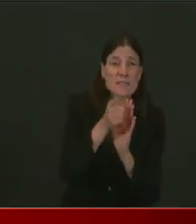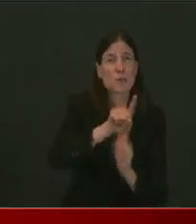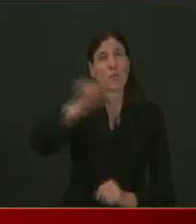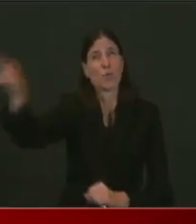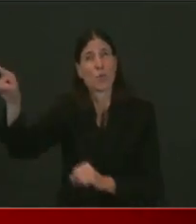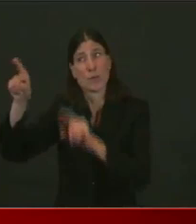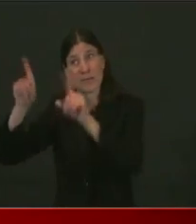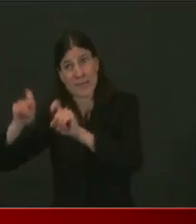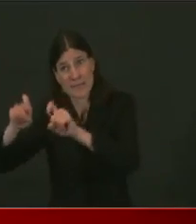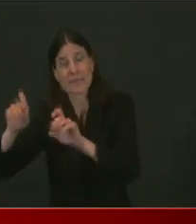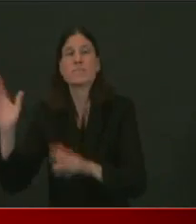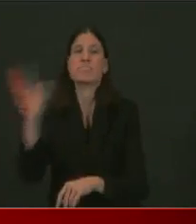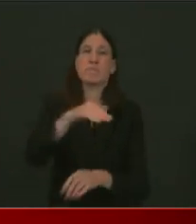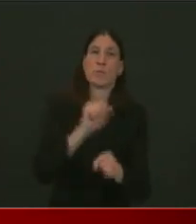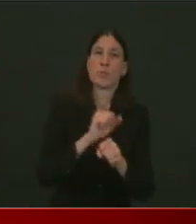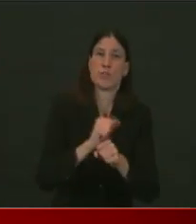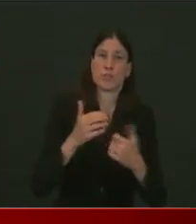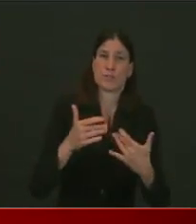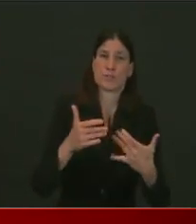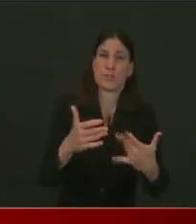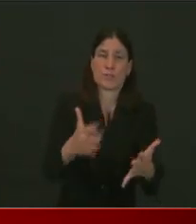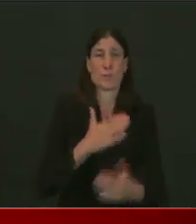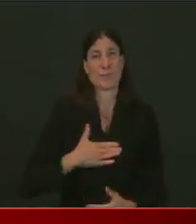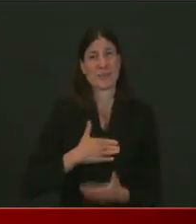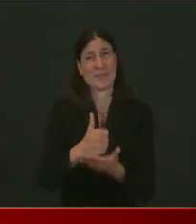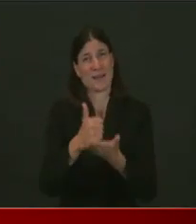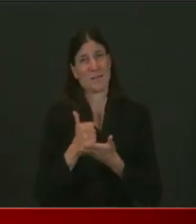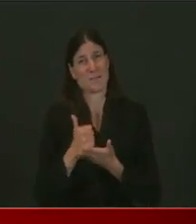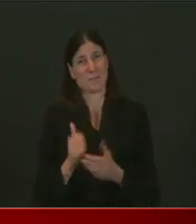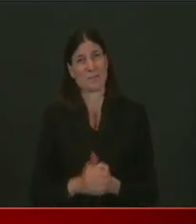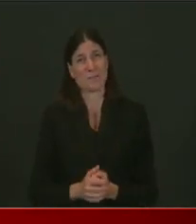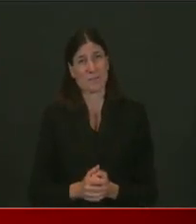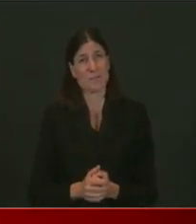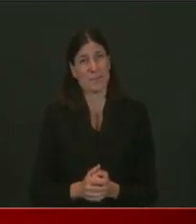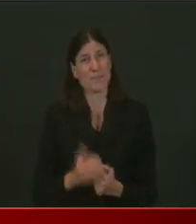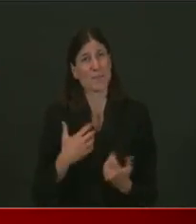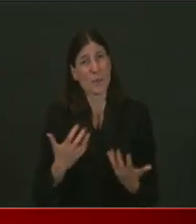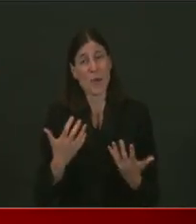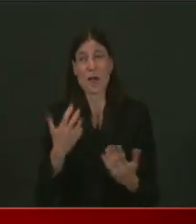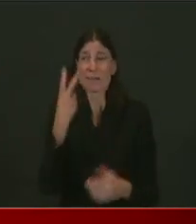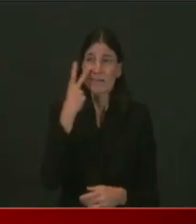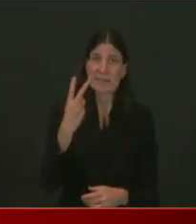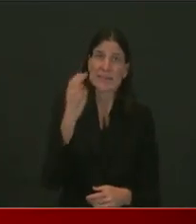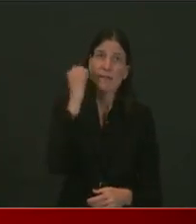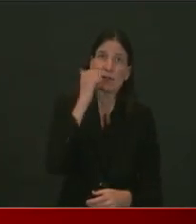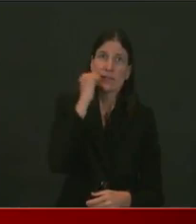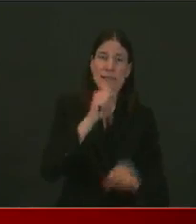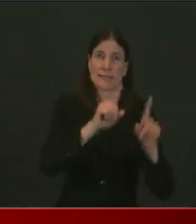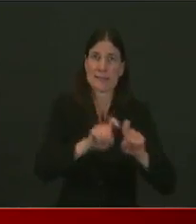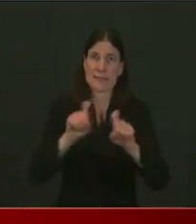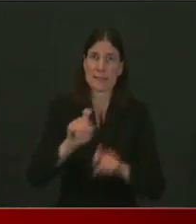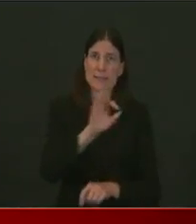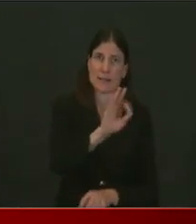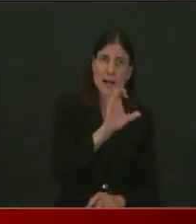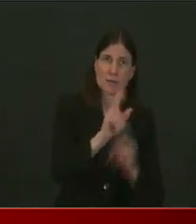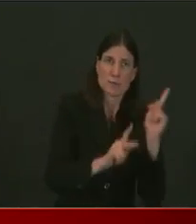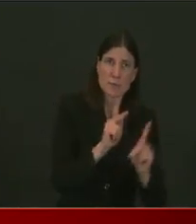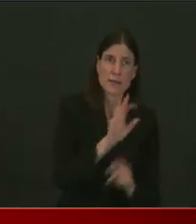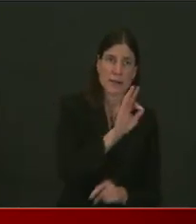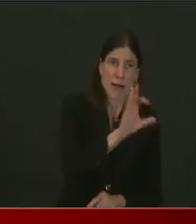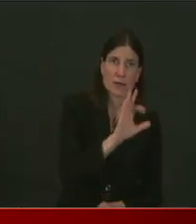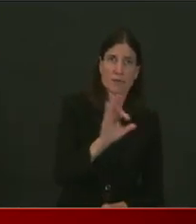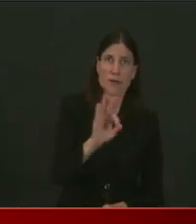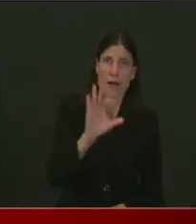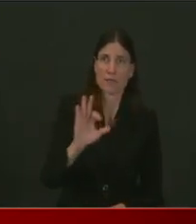So to that end, since we're not where we want to be, we want to be at the 900 a day, I'm asking you all to do it, do your